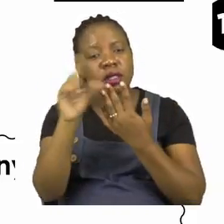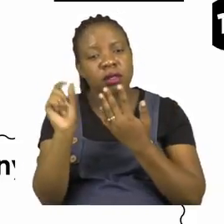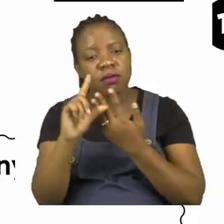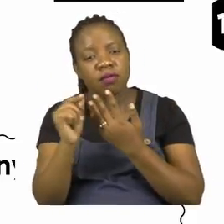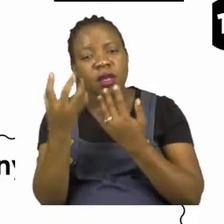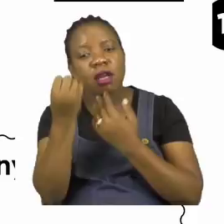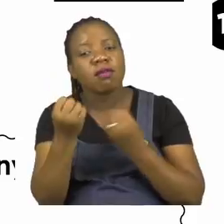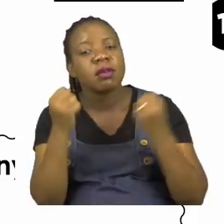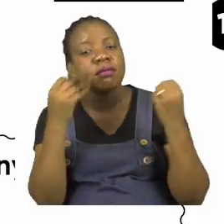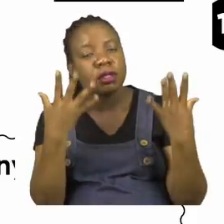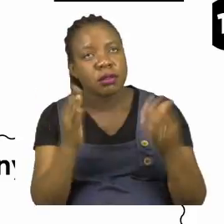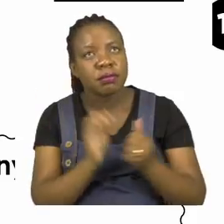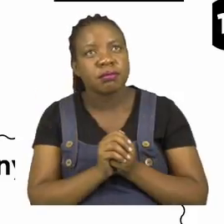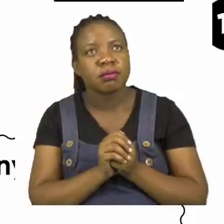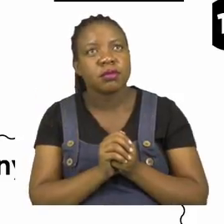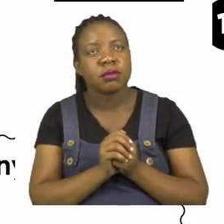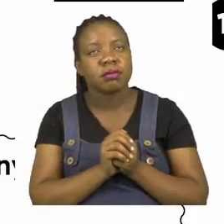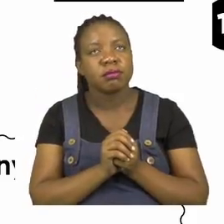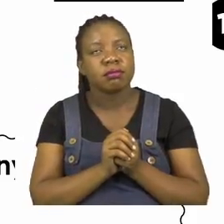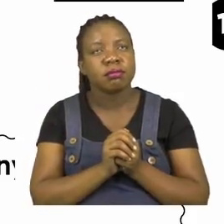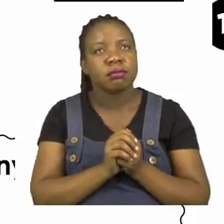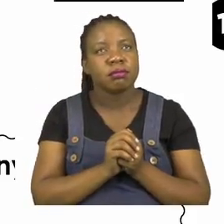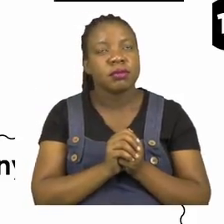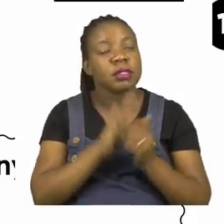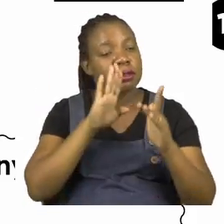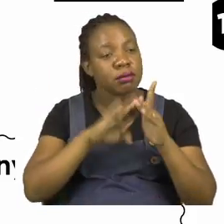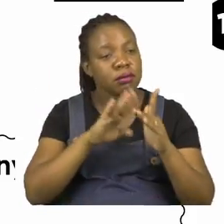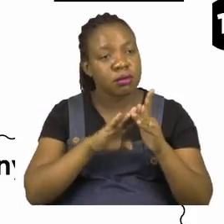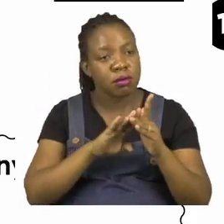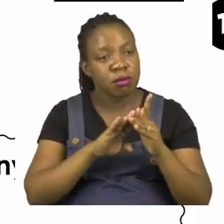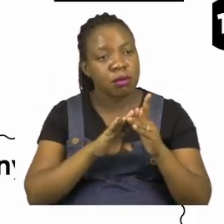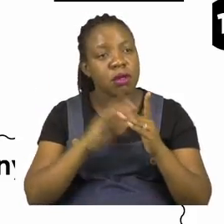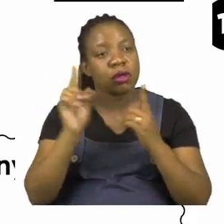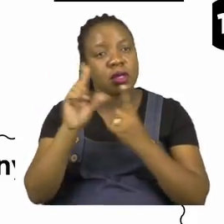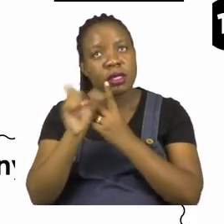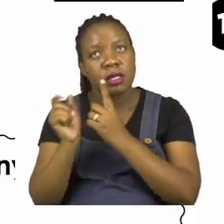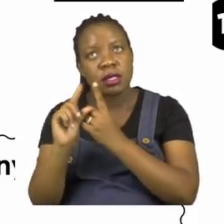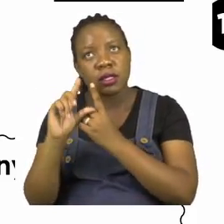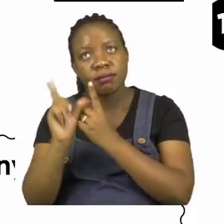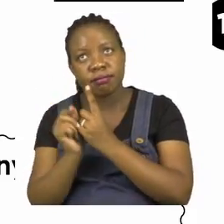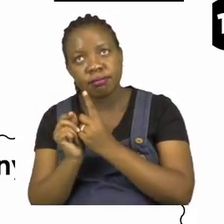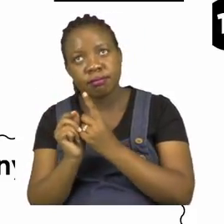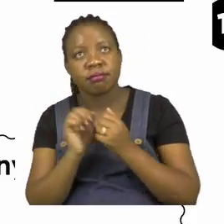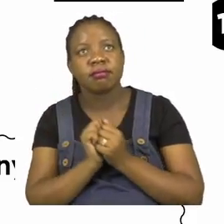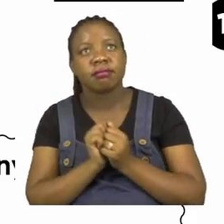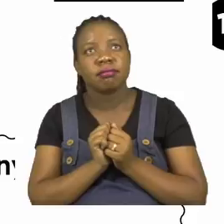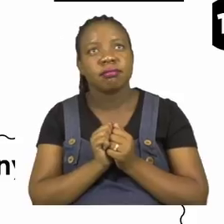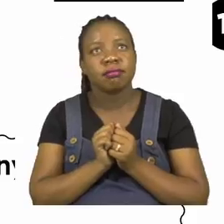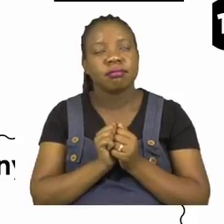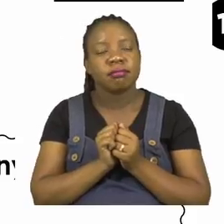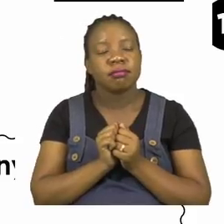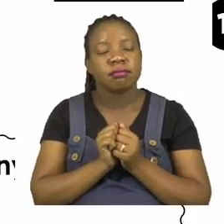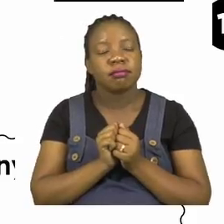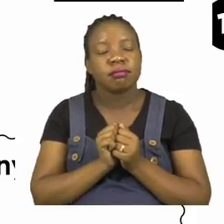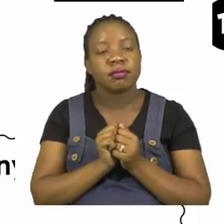So it's all about the leaves for the first one and we hear that there were 27